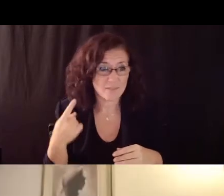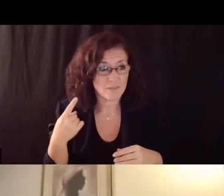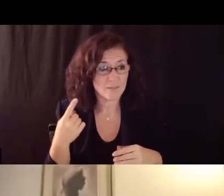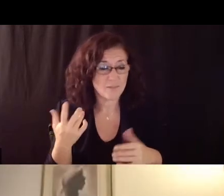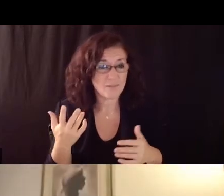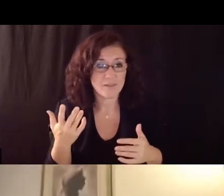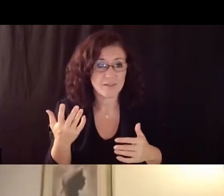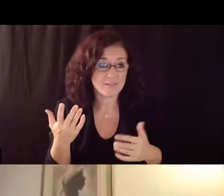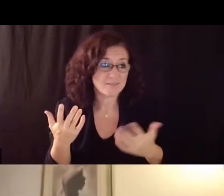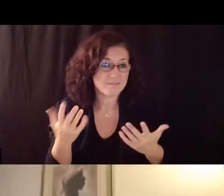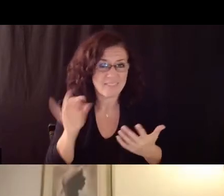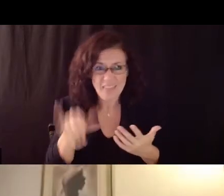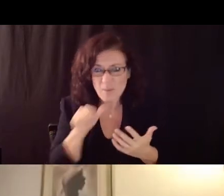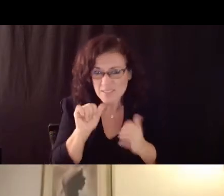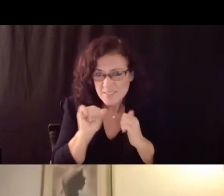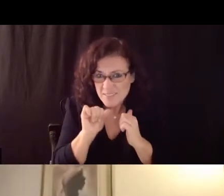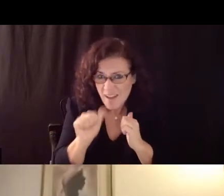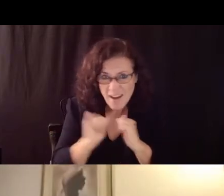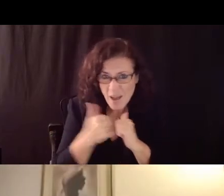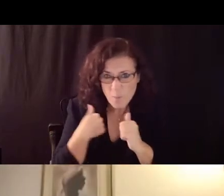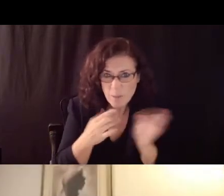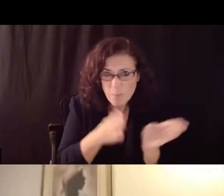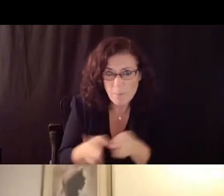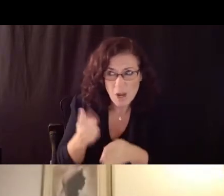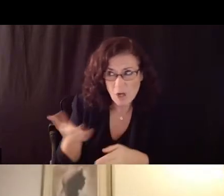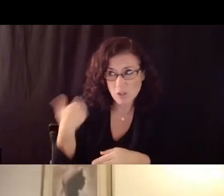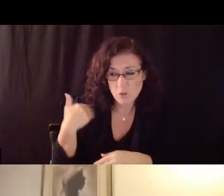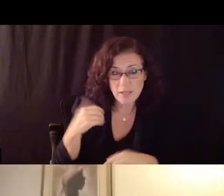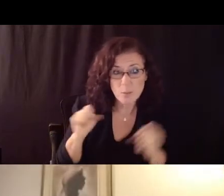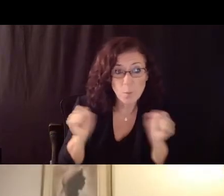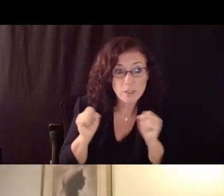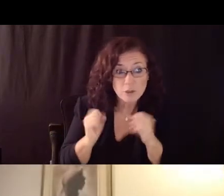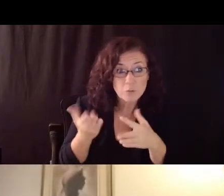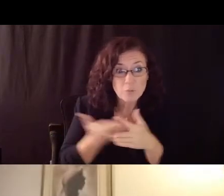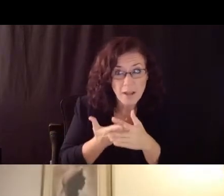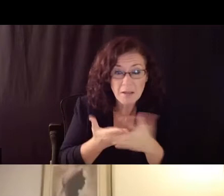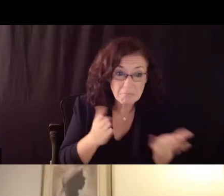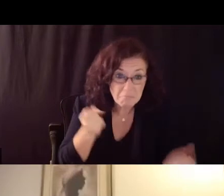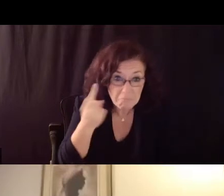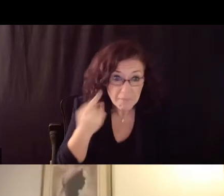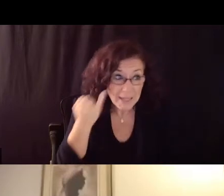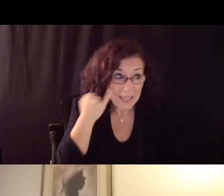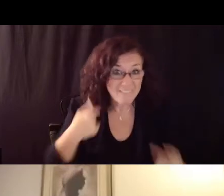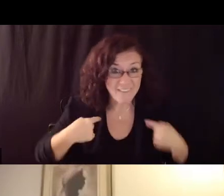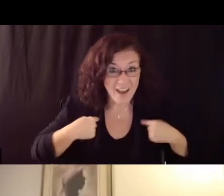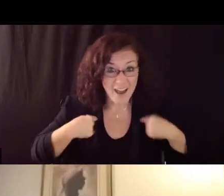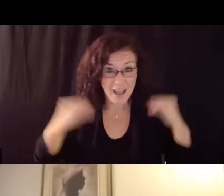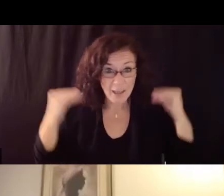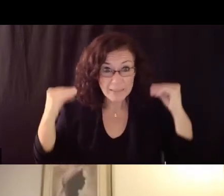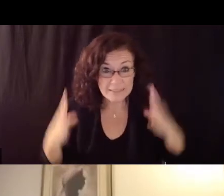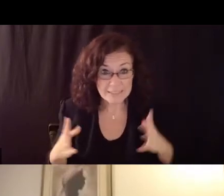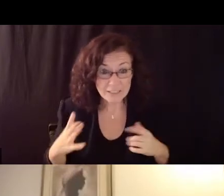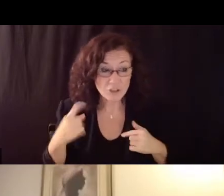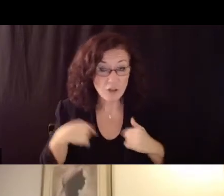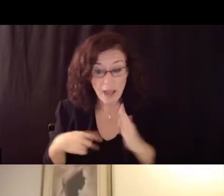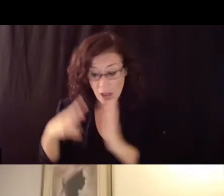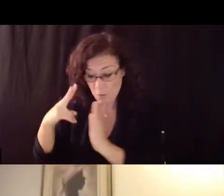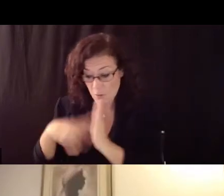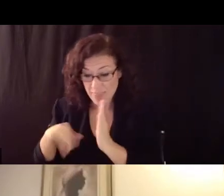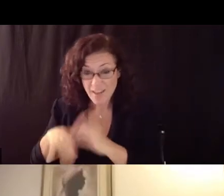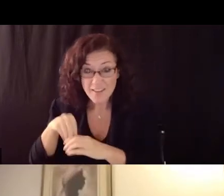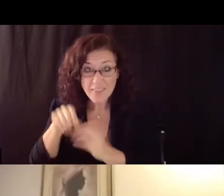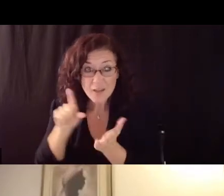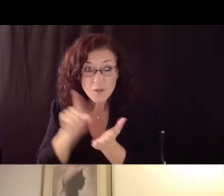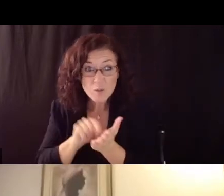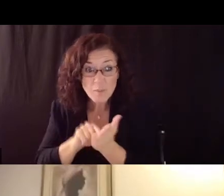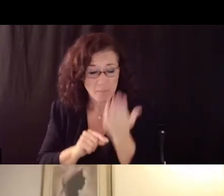during the winter break for this meeting uh i would be concerned too if i was a teacher so i i gotta give it to the teachers and i uh definitely